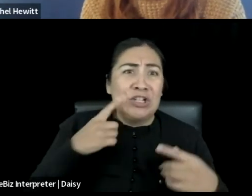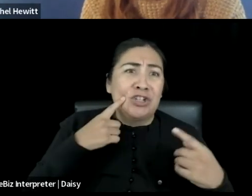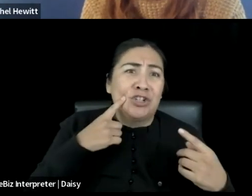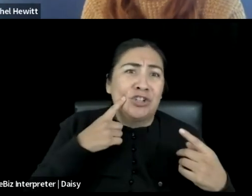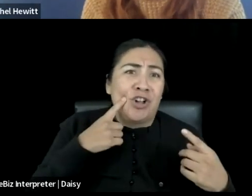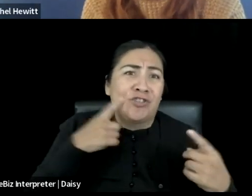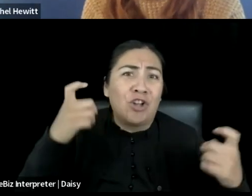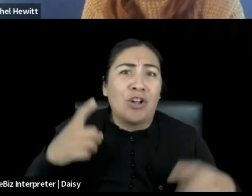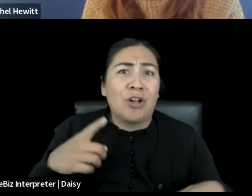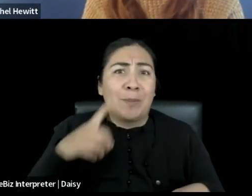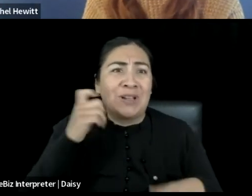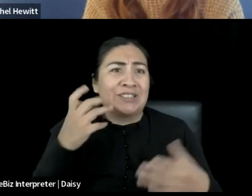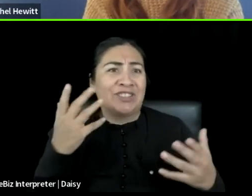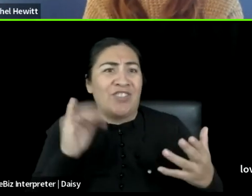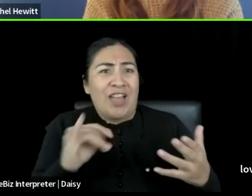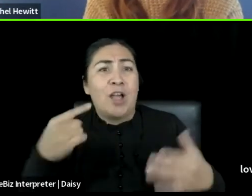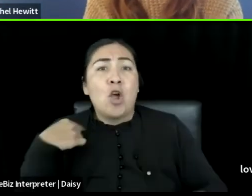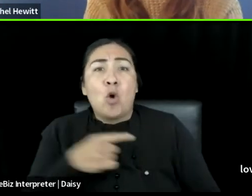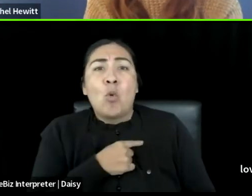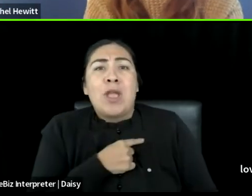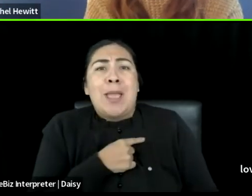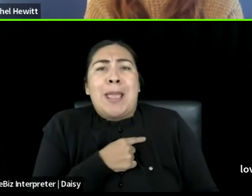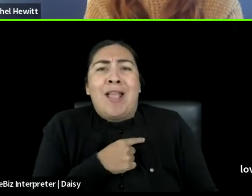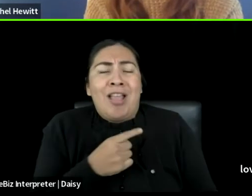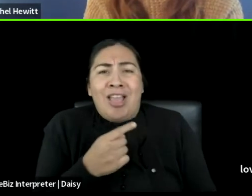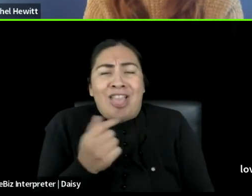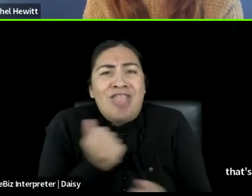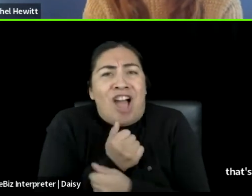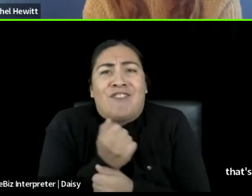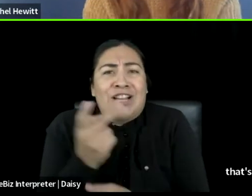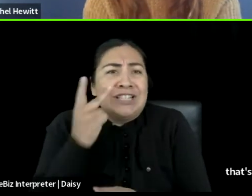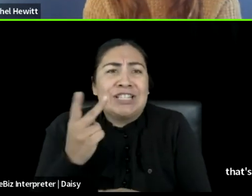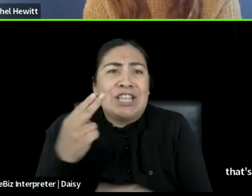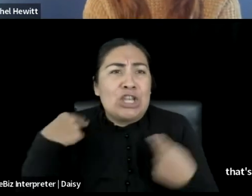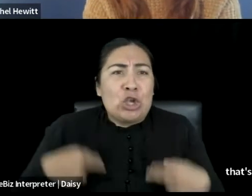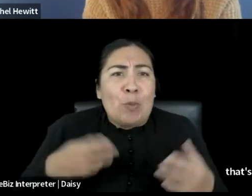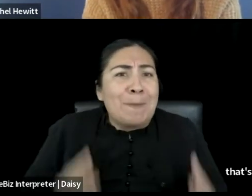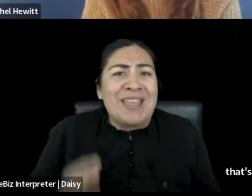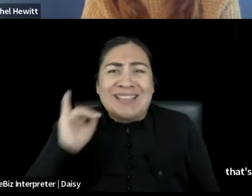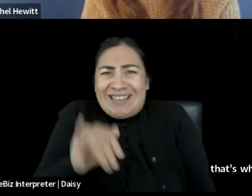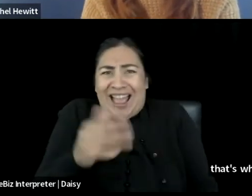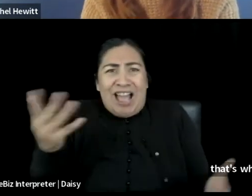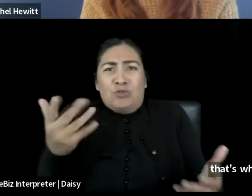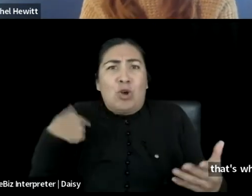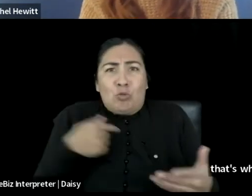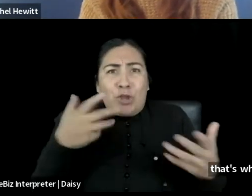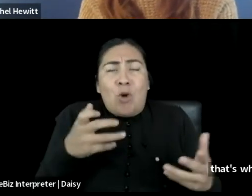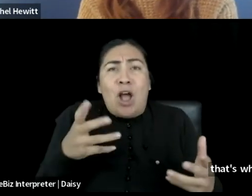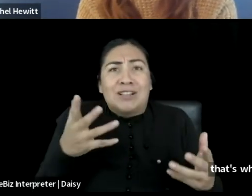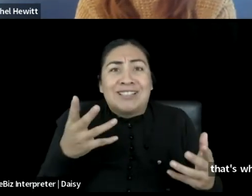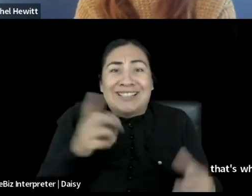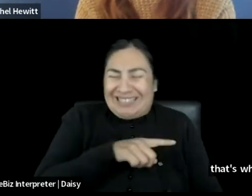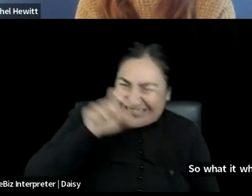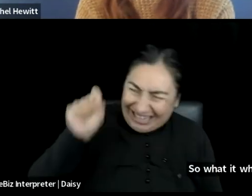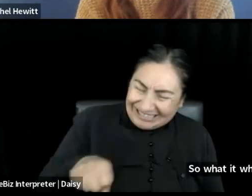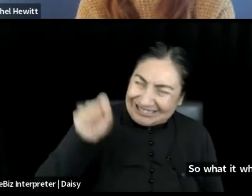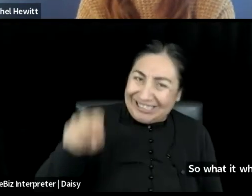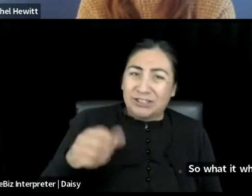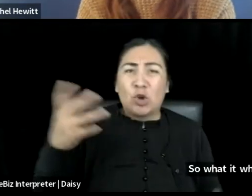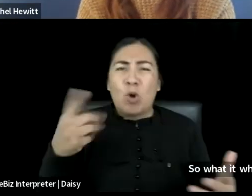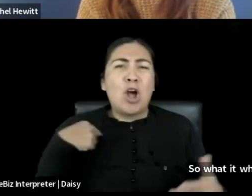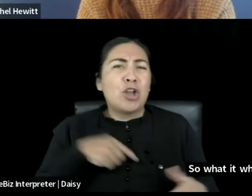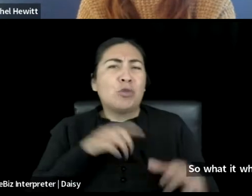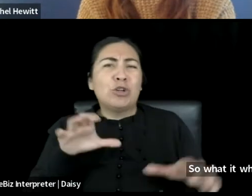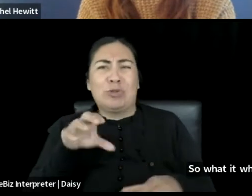That's what we want. Genius. Yes. Yes. So what, what is it that we're doing in this art form that